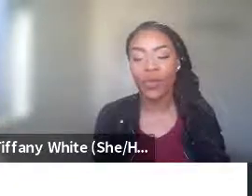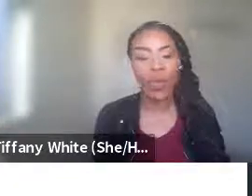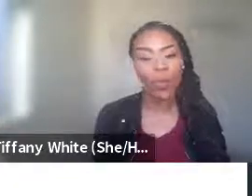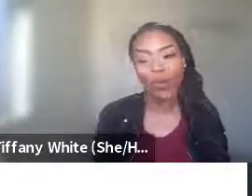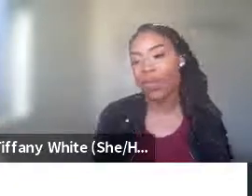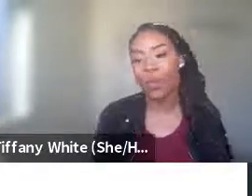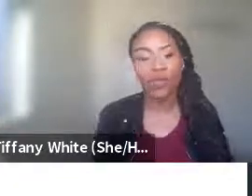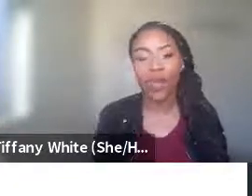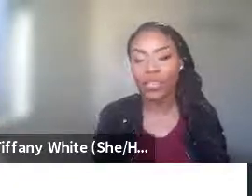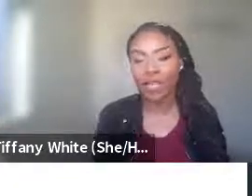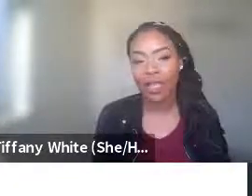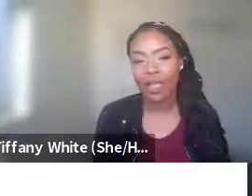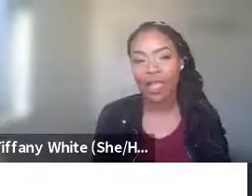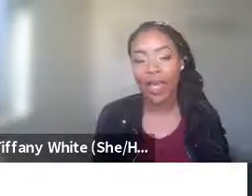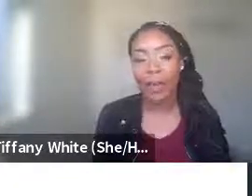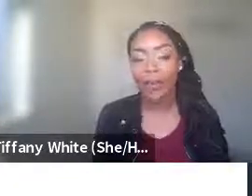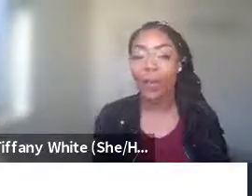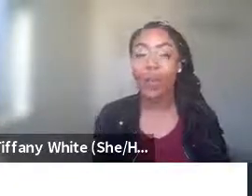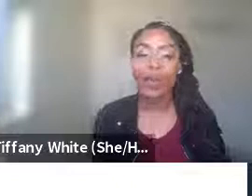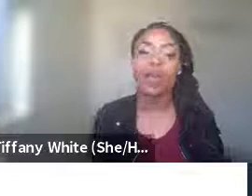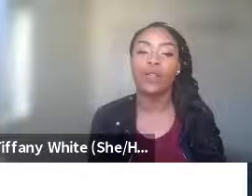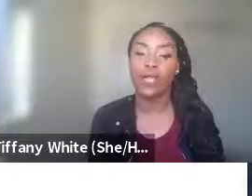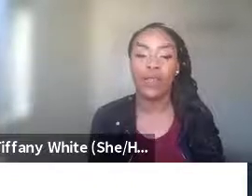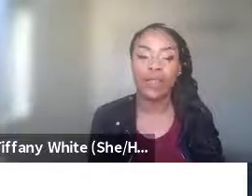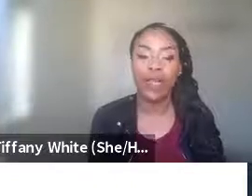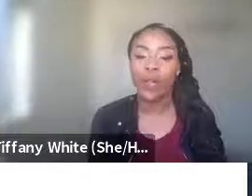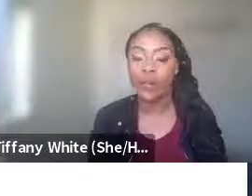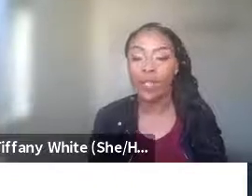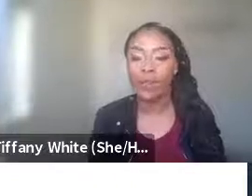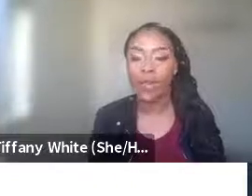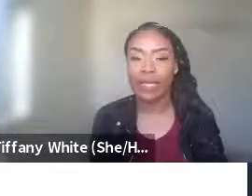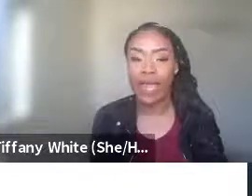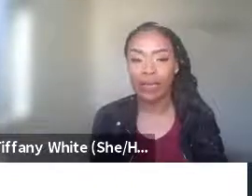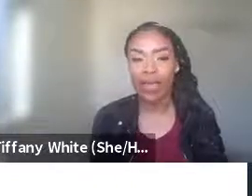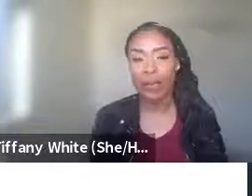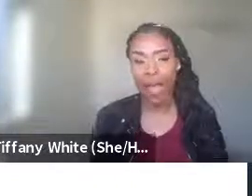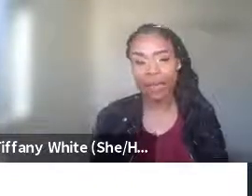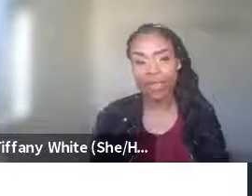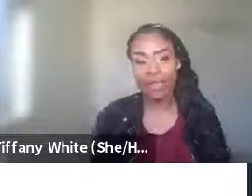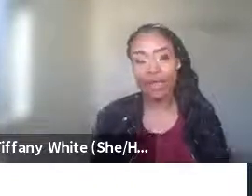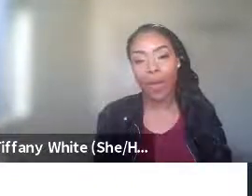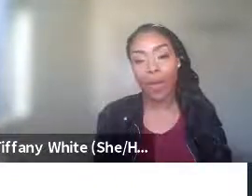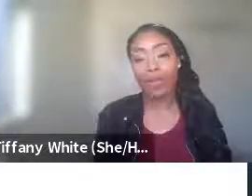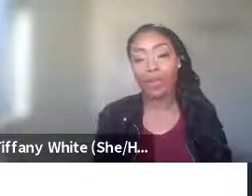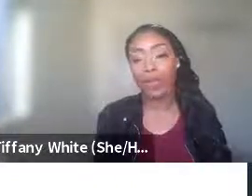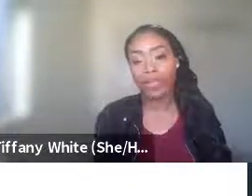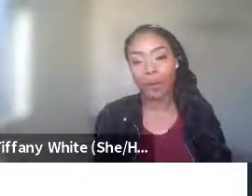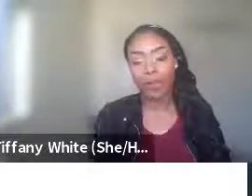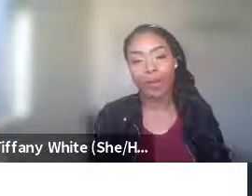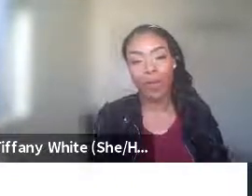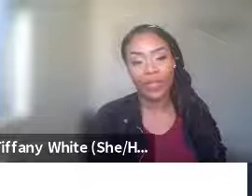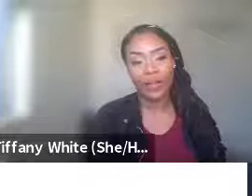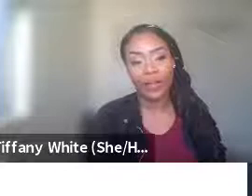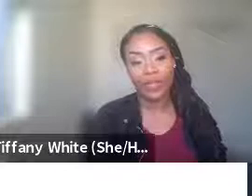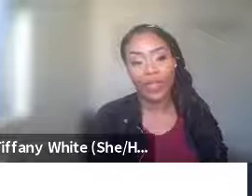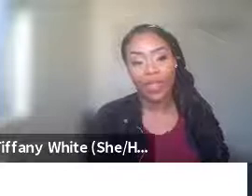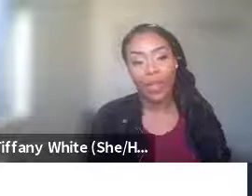is a normal human function, but we want to understand that implicit bias can have an impact on our students and the